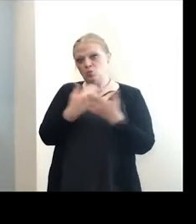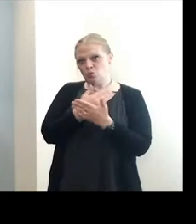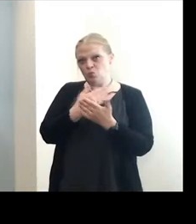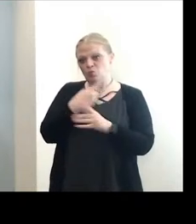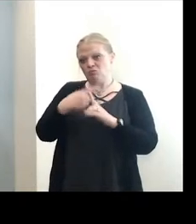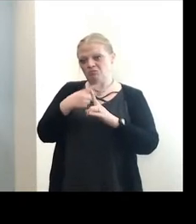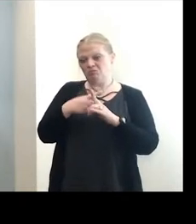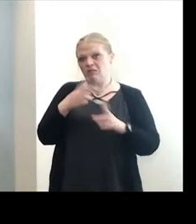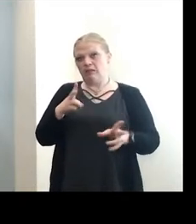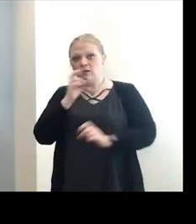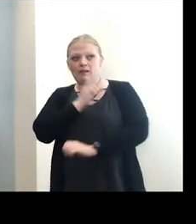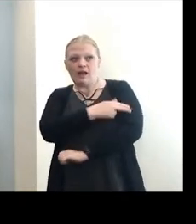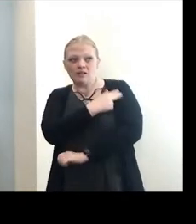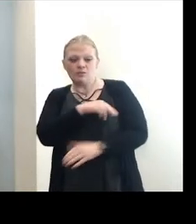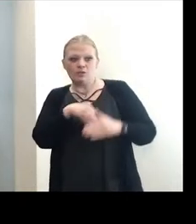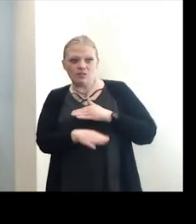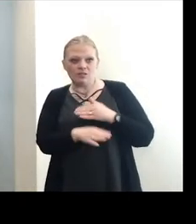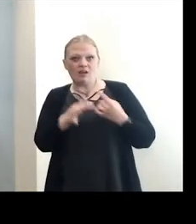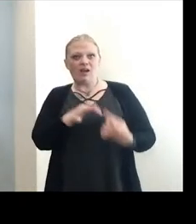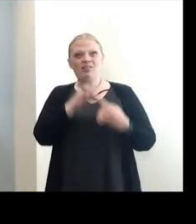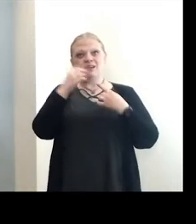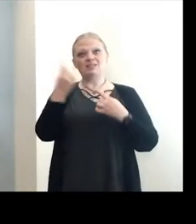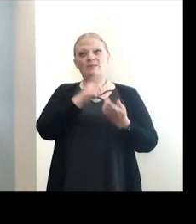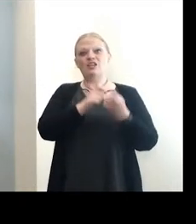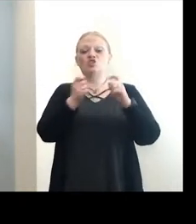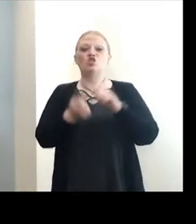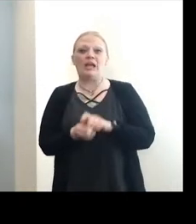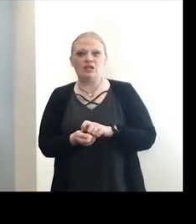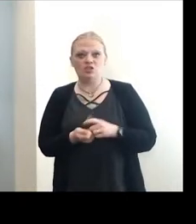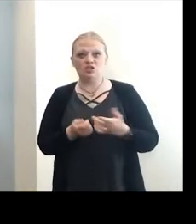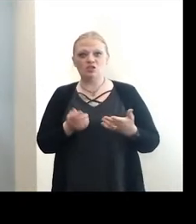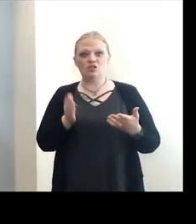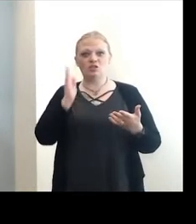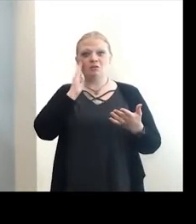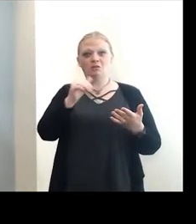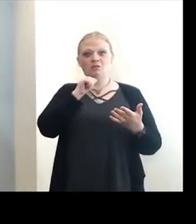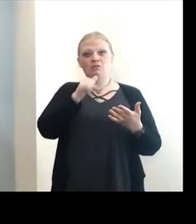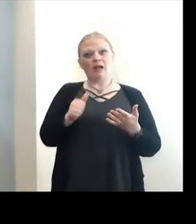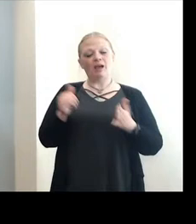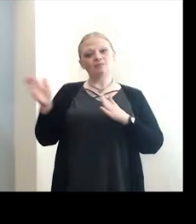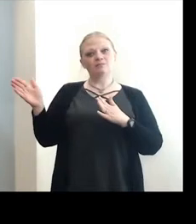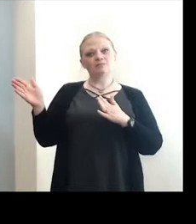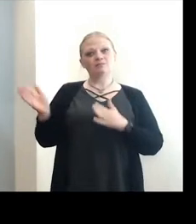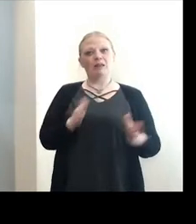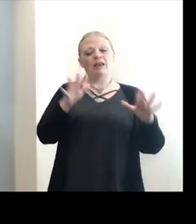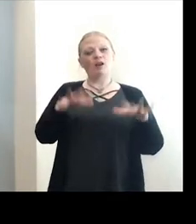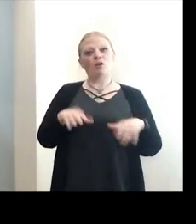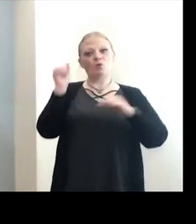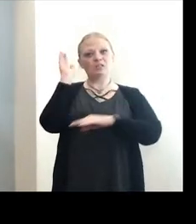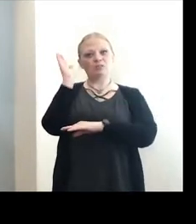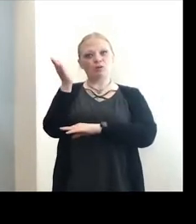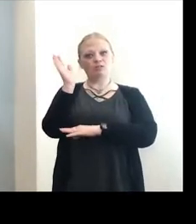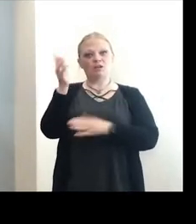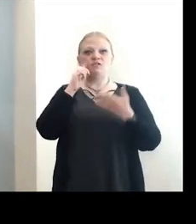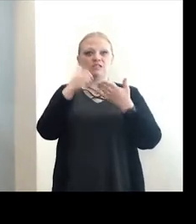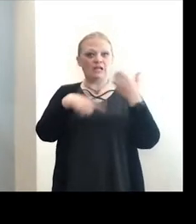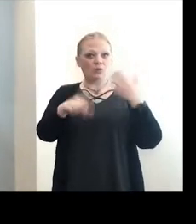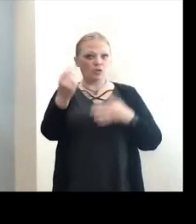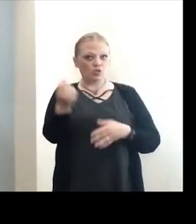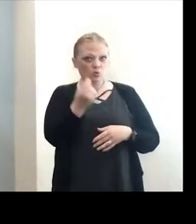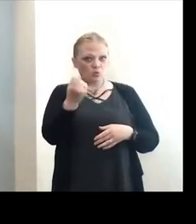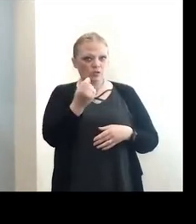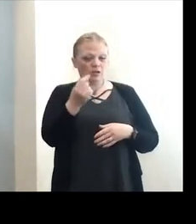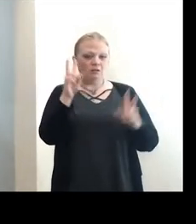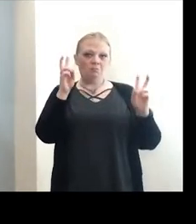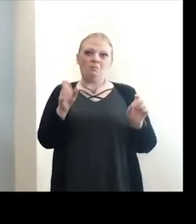hospitalizations lately, unless something changes, we will not plan on holding the press conference next Tuesday. We will do it